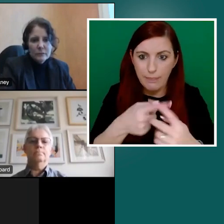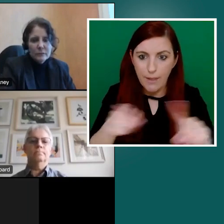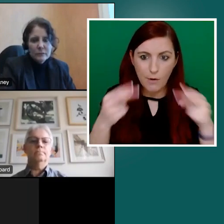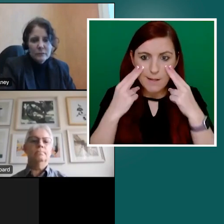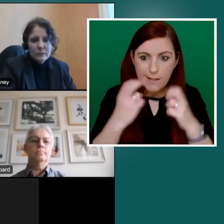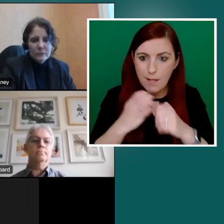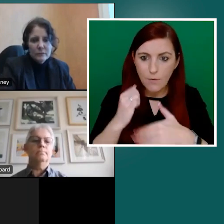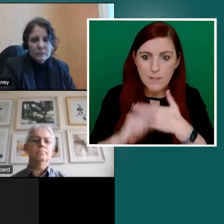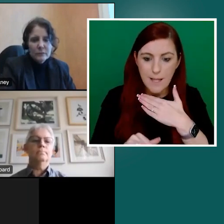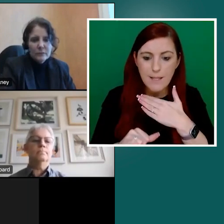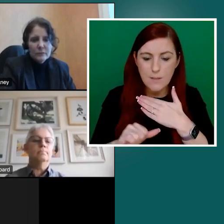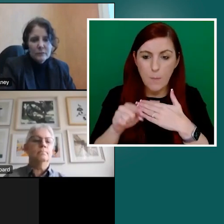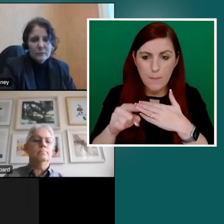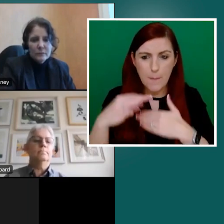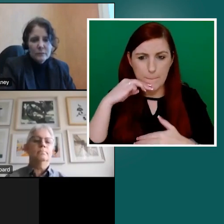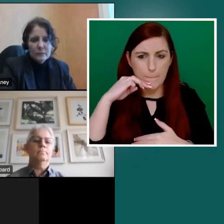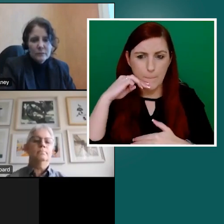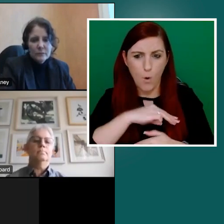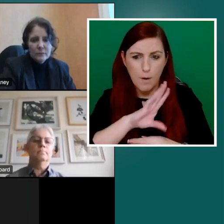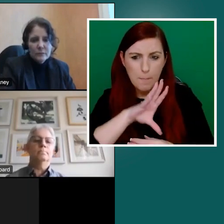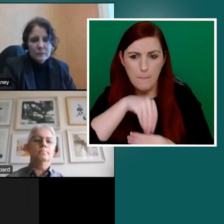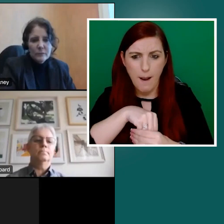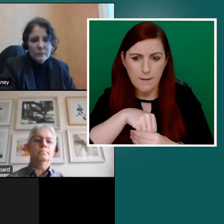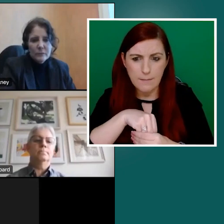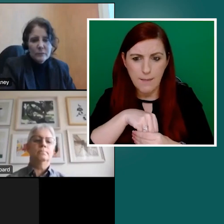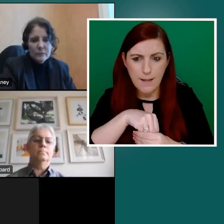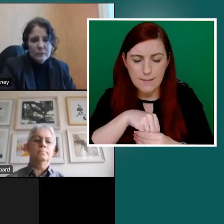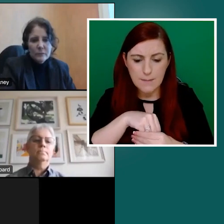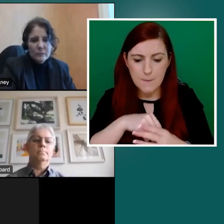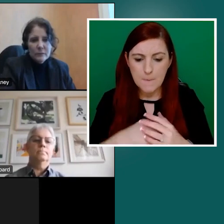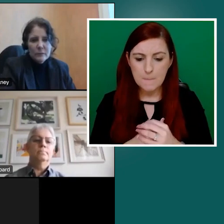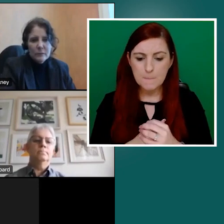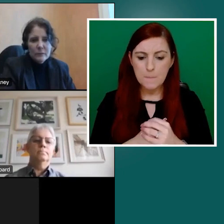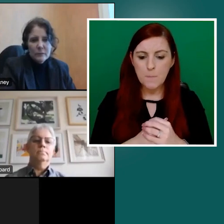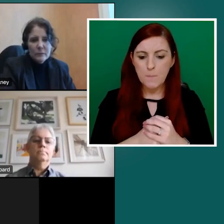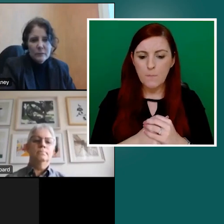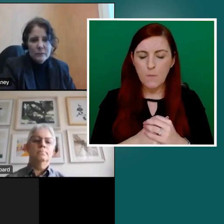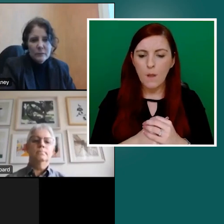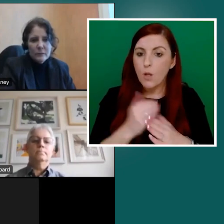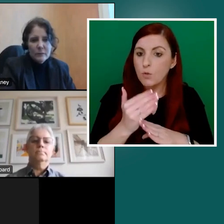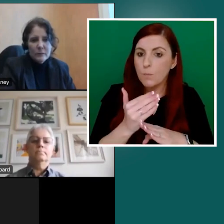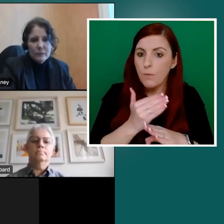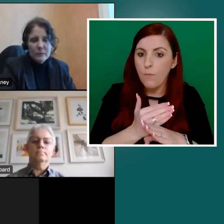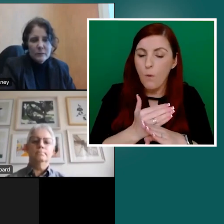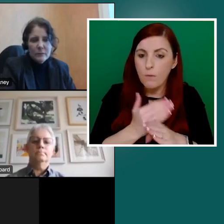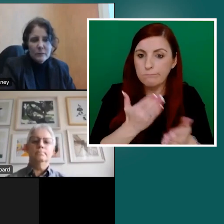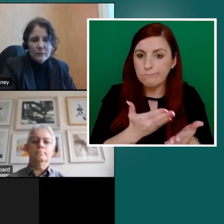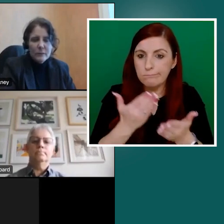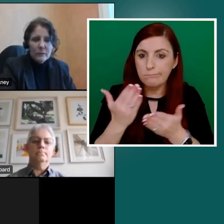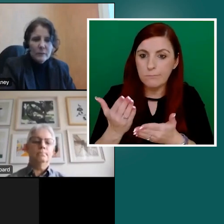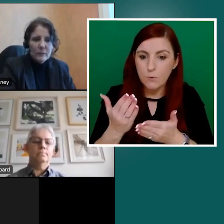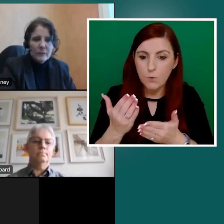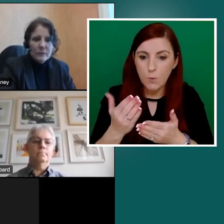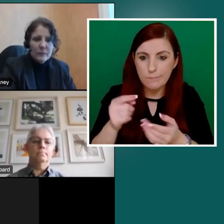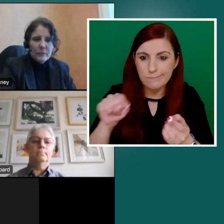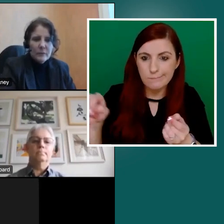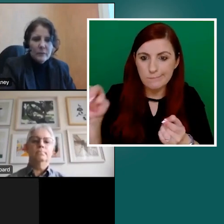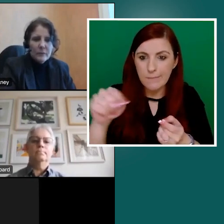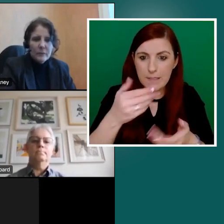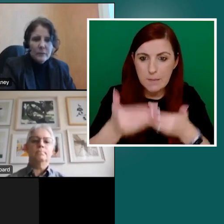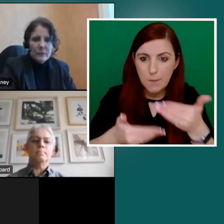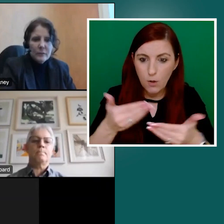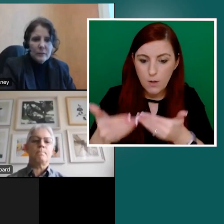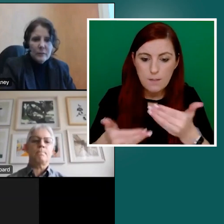And this is a hugely important part of that. Just before we hear from the speakers, again, just